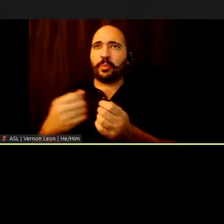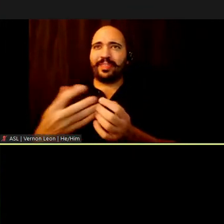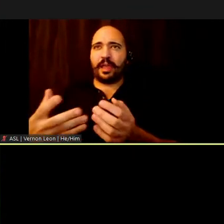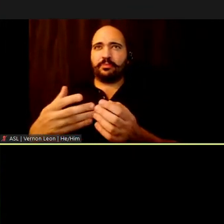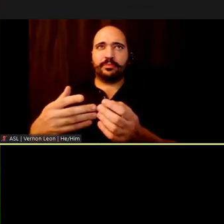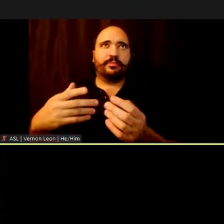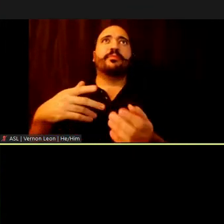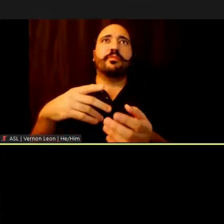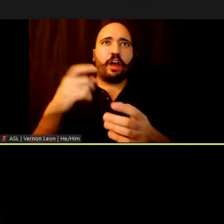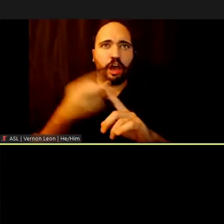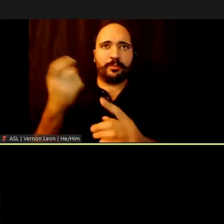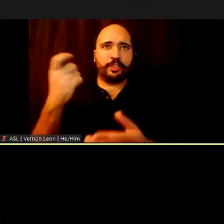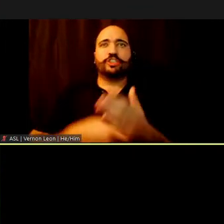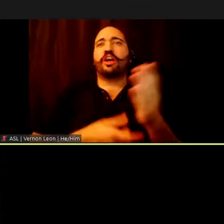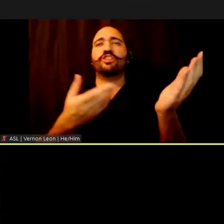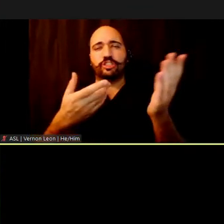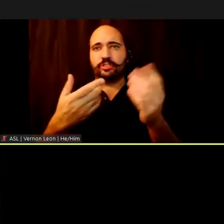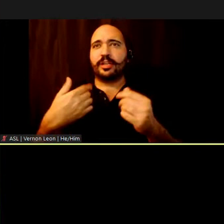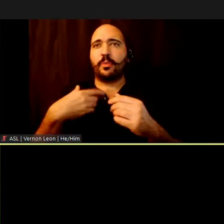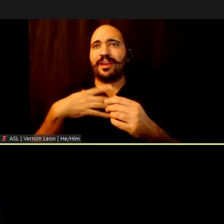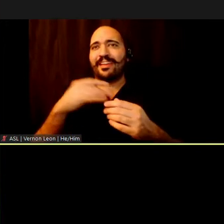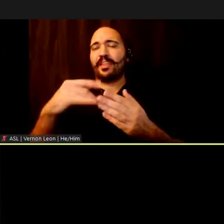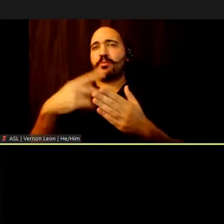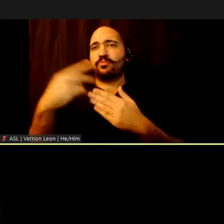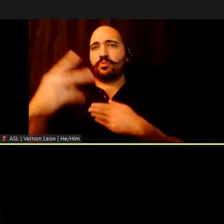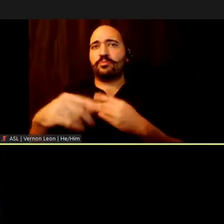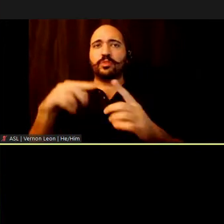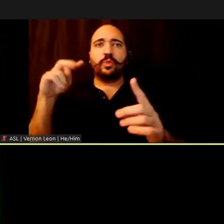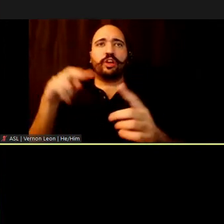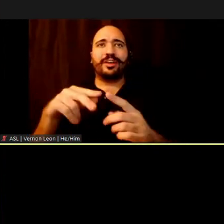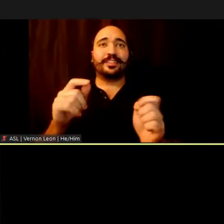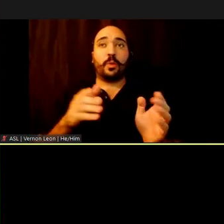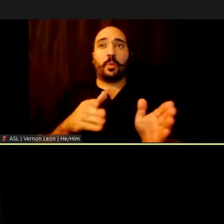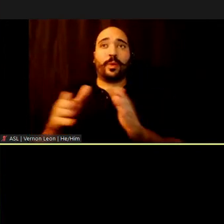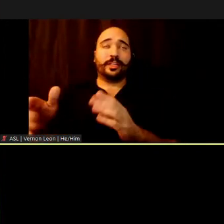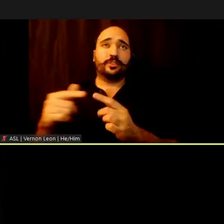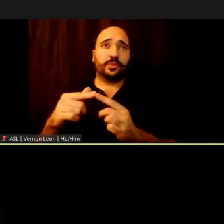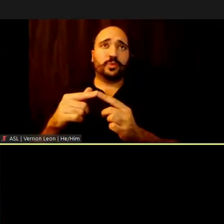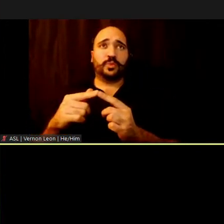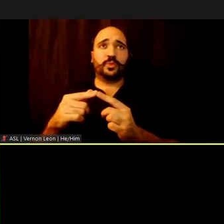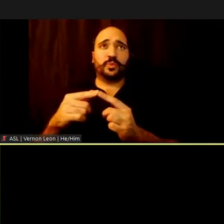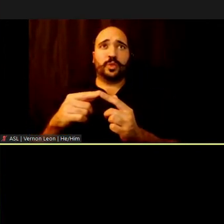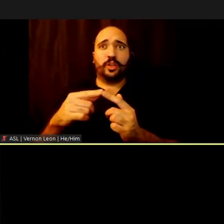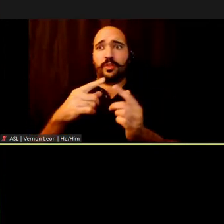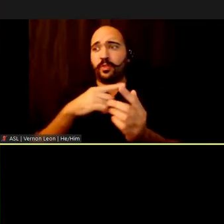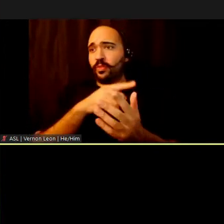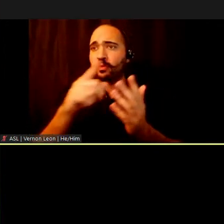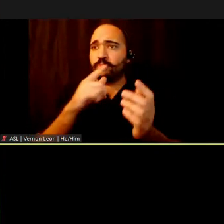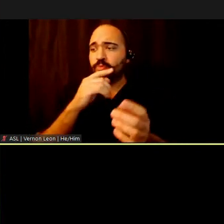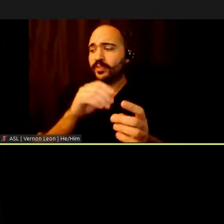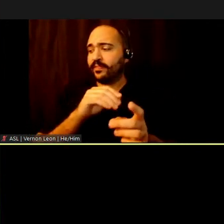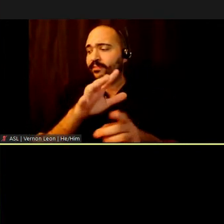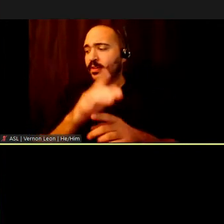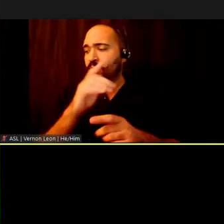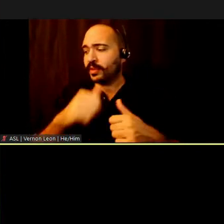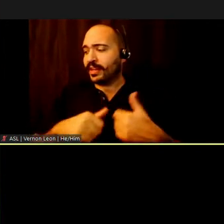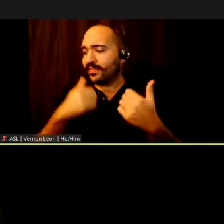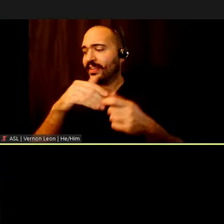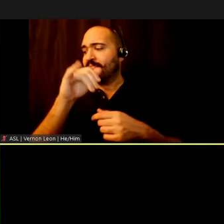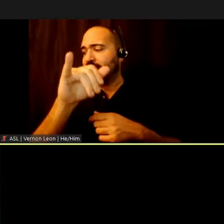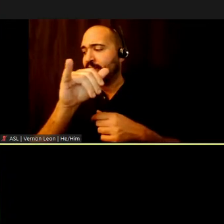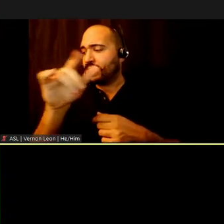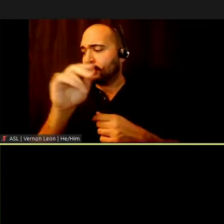I would like the program to look at ways in which those affected who live in the zone